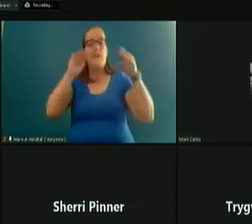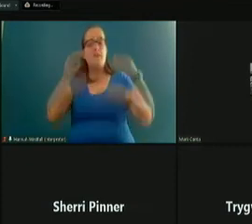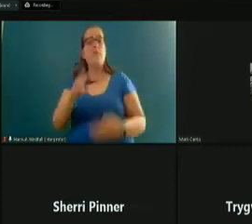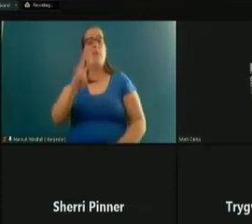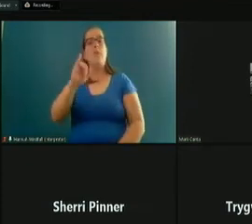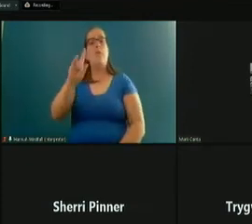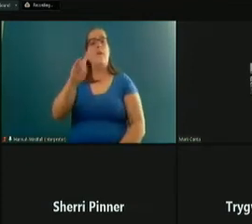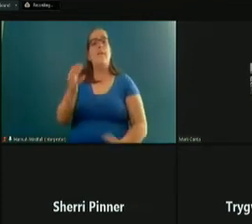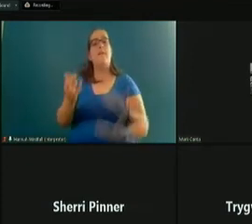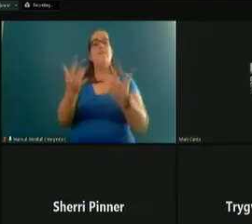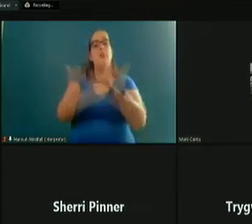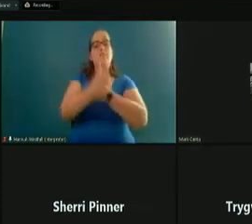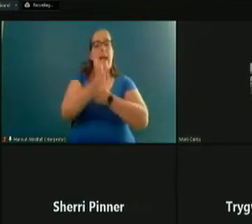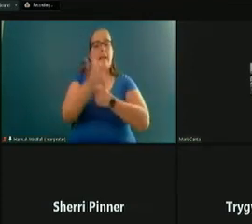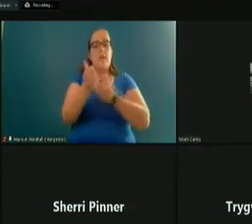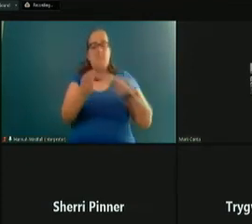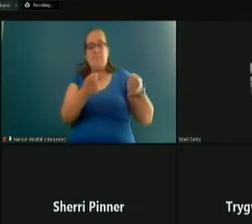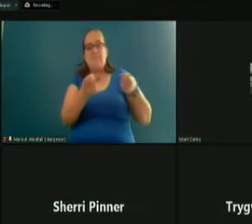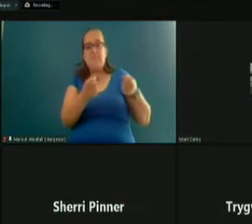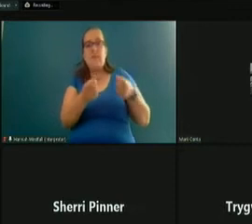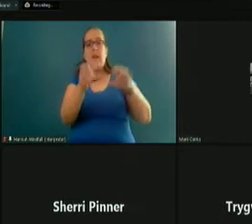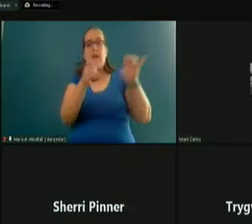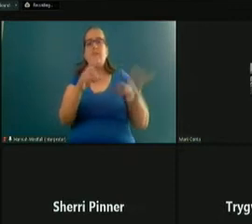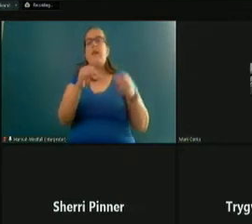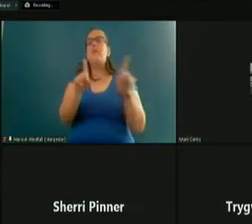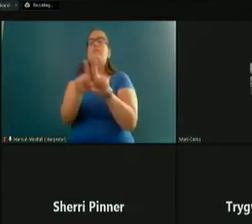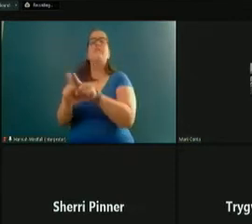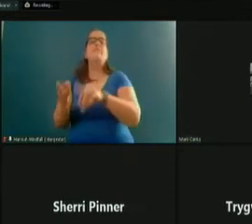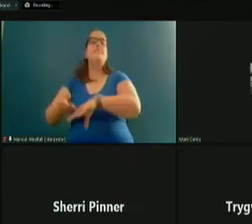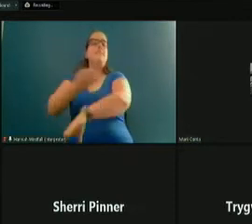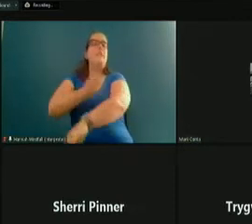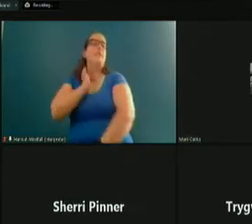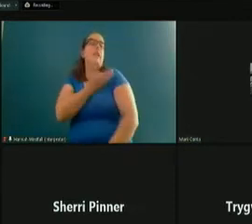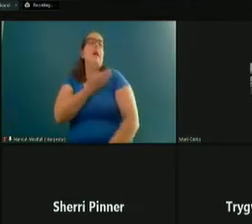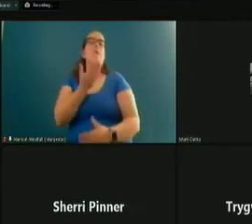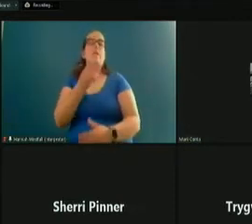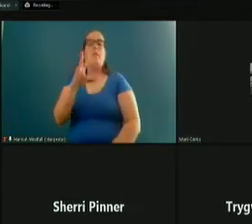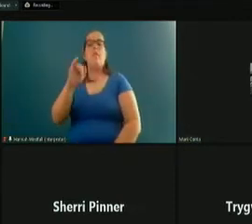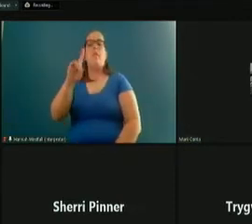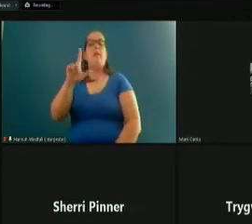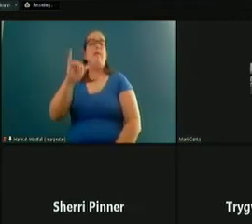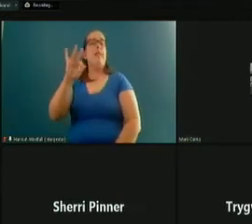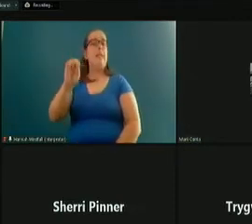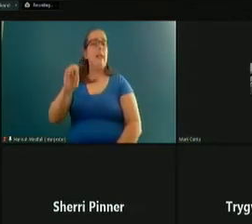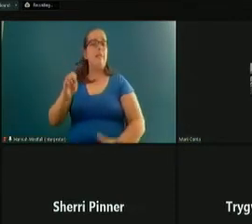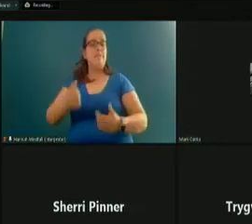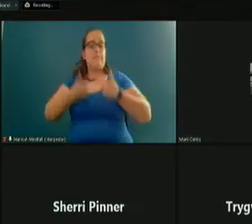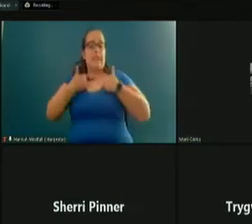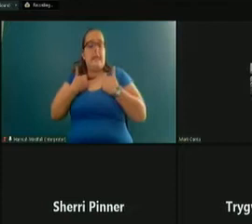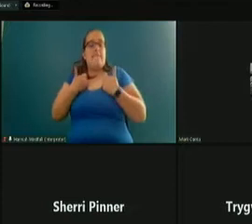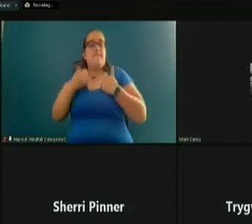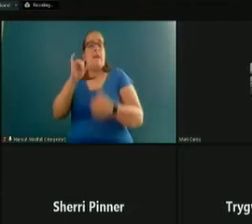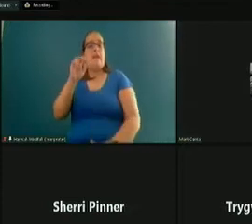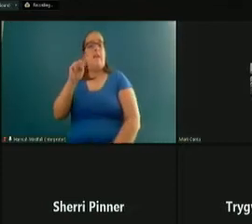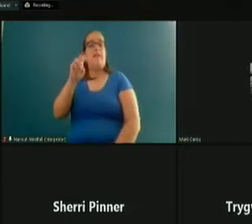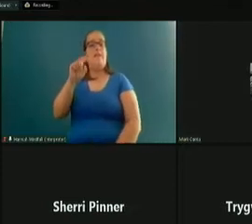standards, and the other on updating our wildlife habitat inventory. Just terrific participation. Another way that we